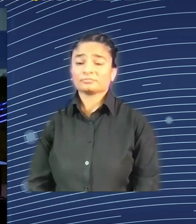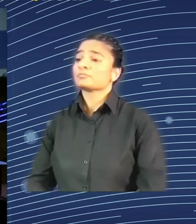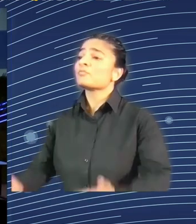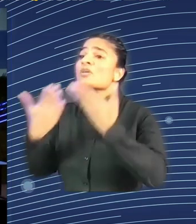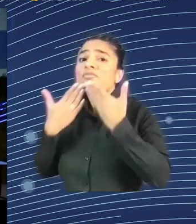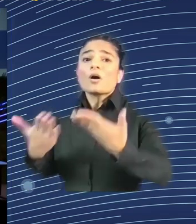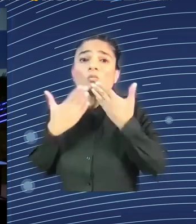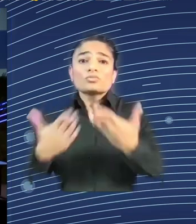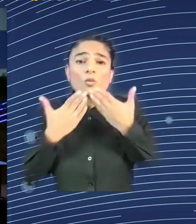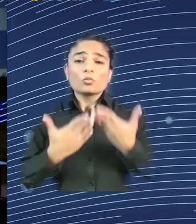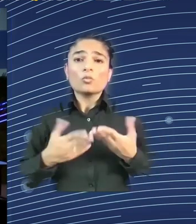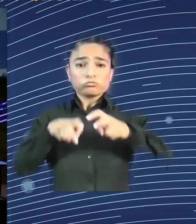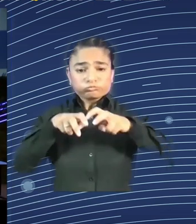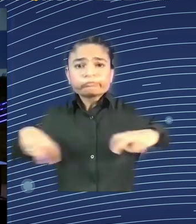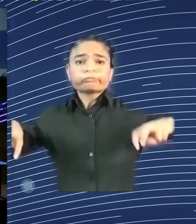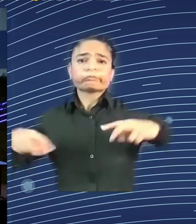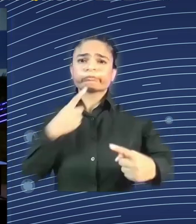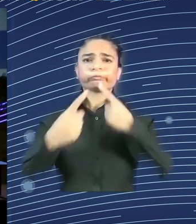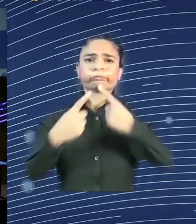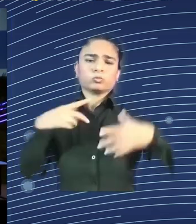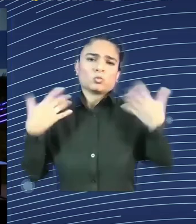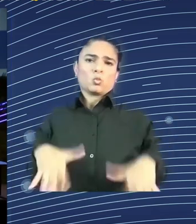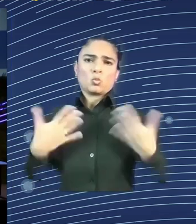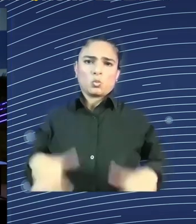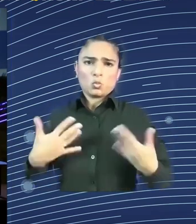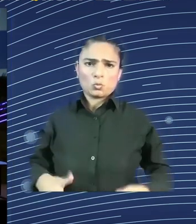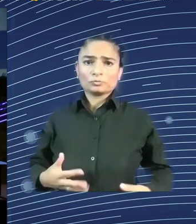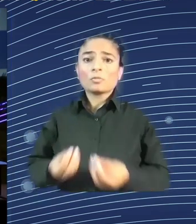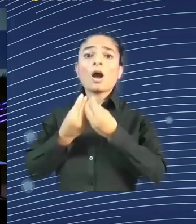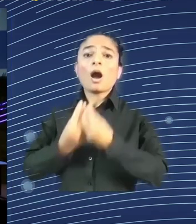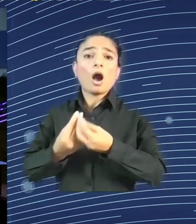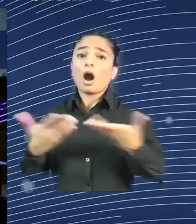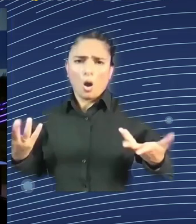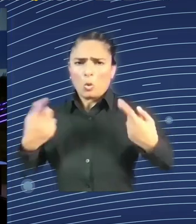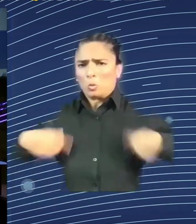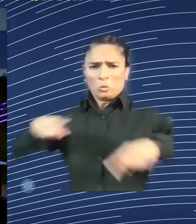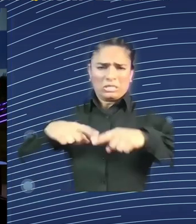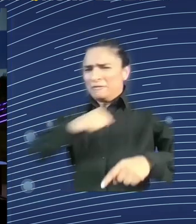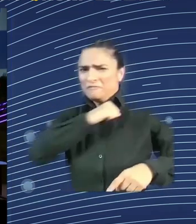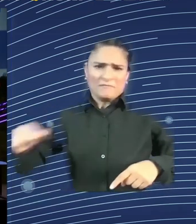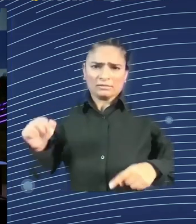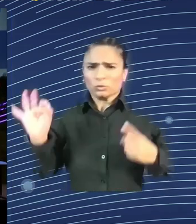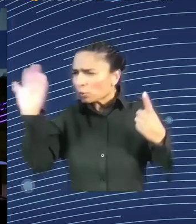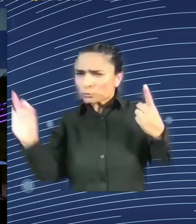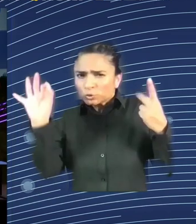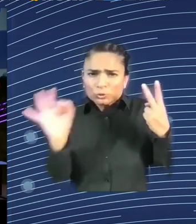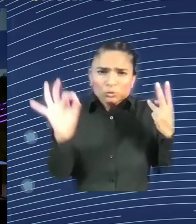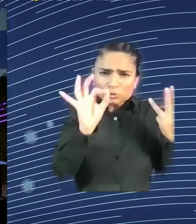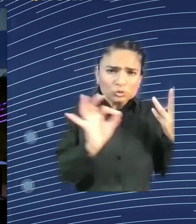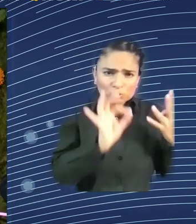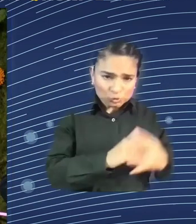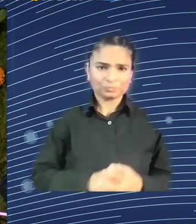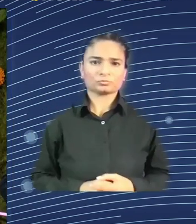questions to these young leaders and entrepreneurs who could also share with us lots of knowledge